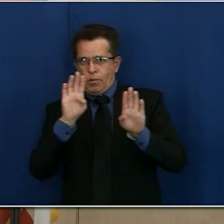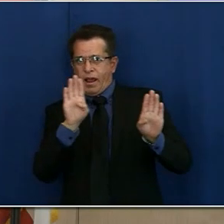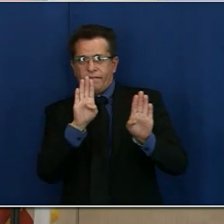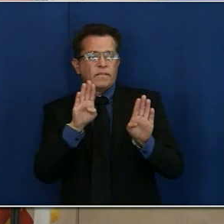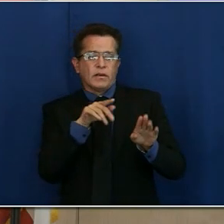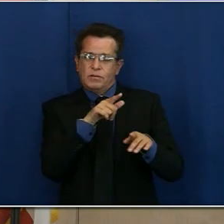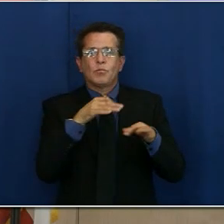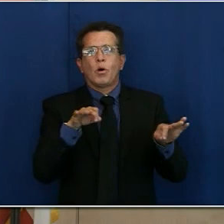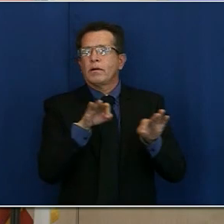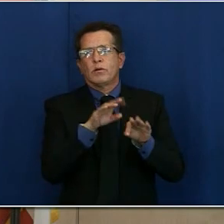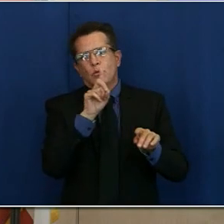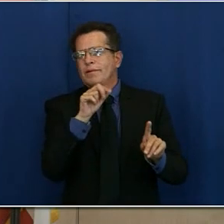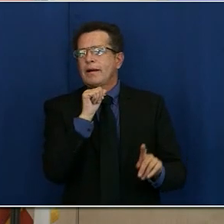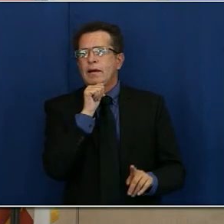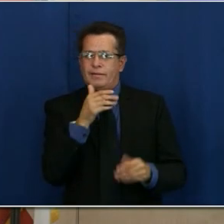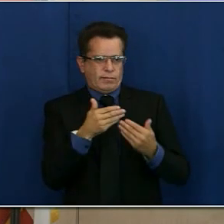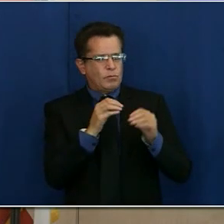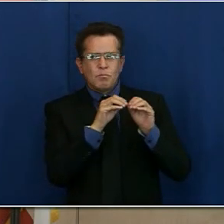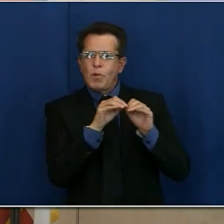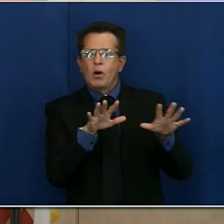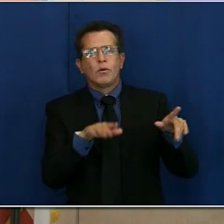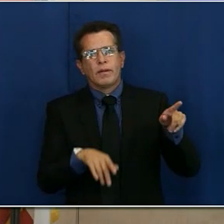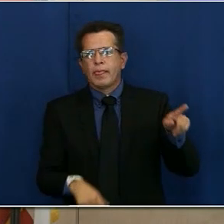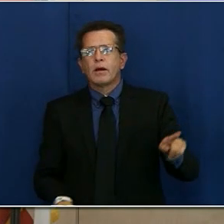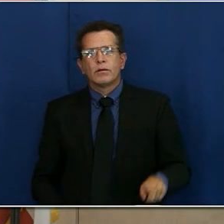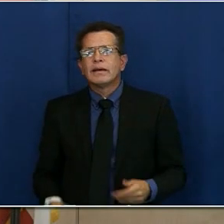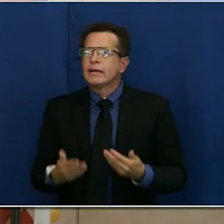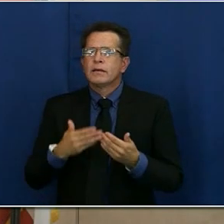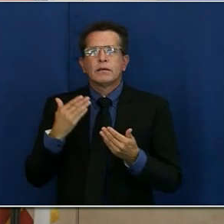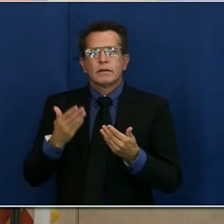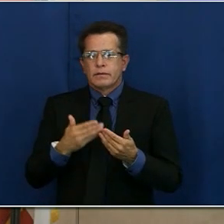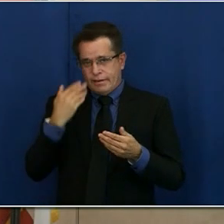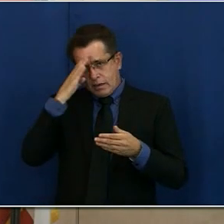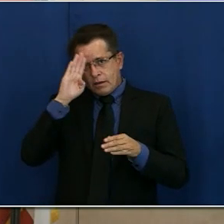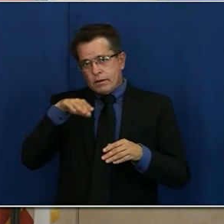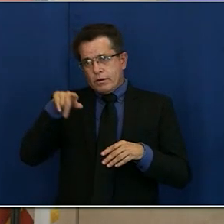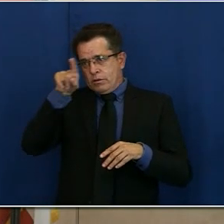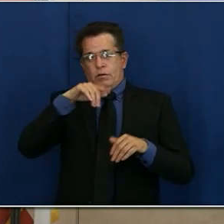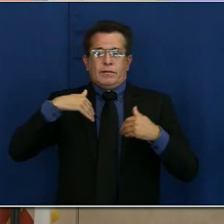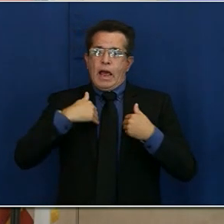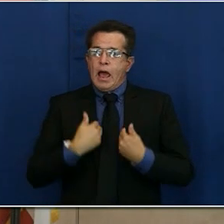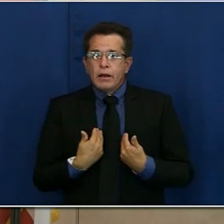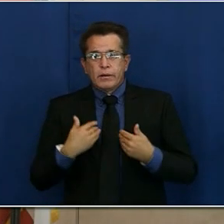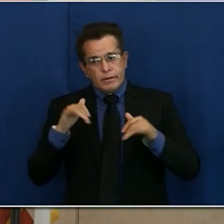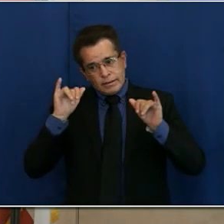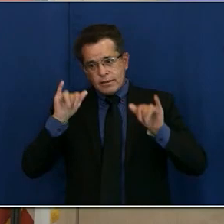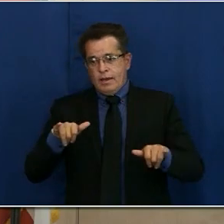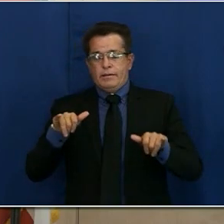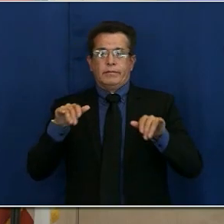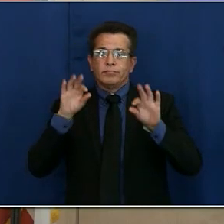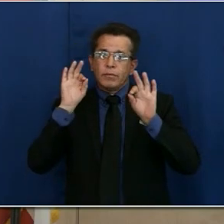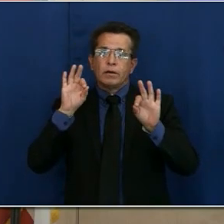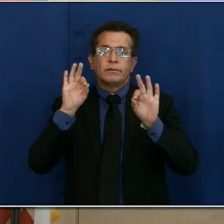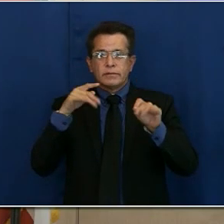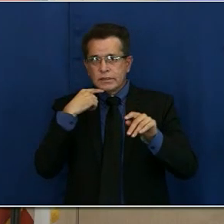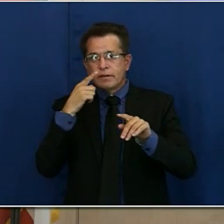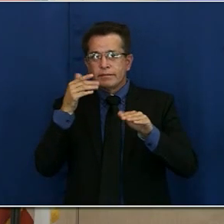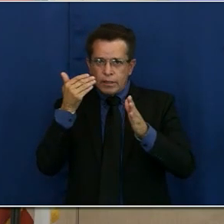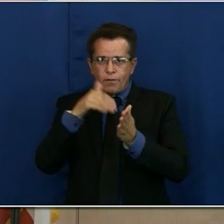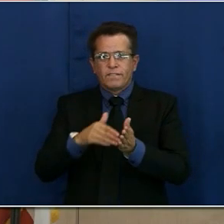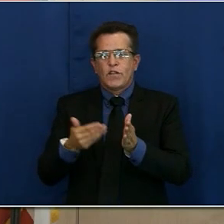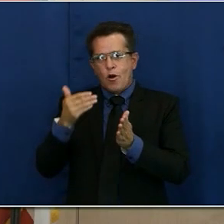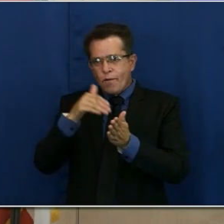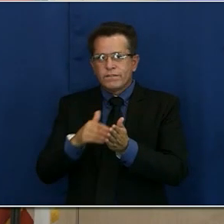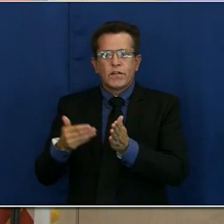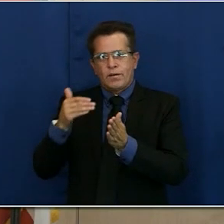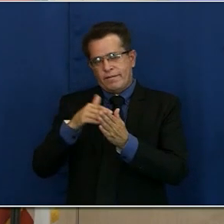of them matter. And if people will just, and I know there's fatigue. I certainly understand that. But